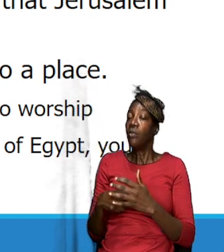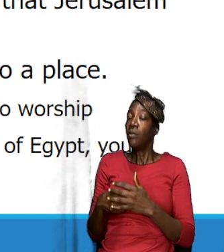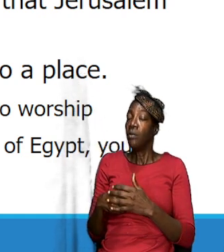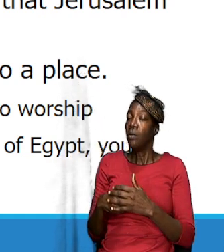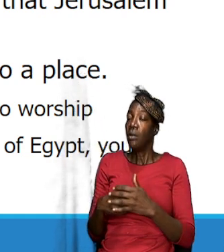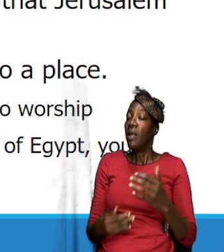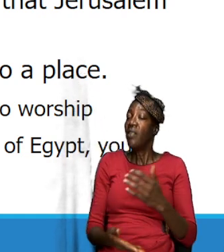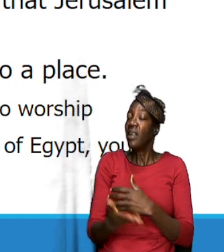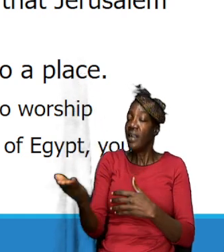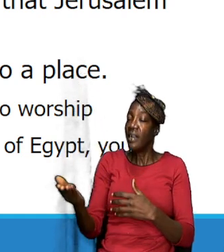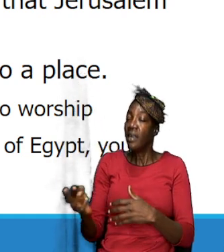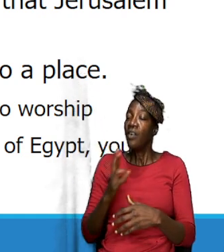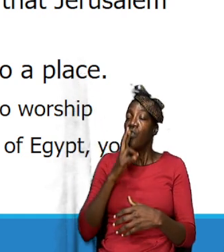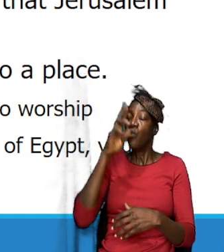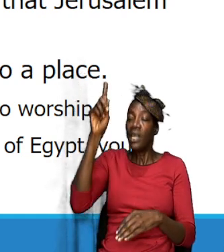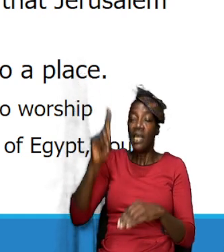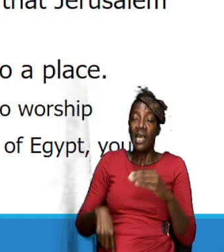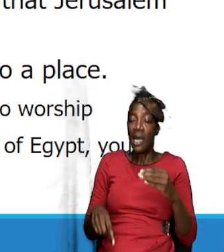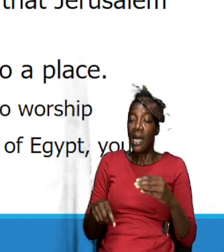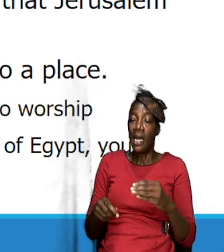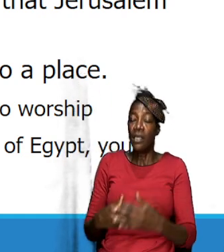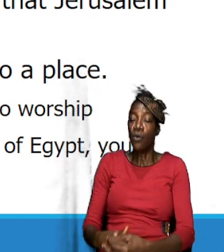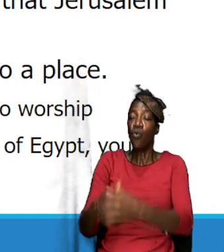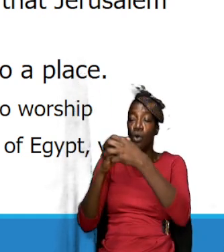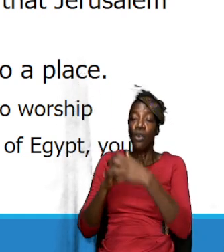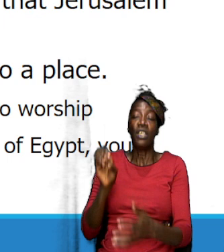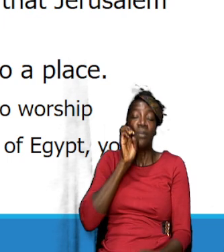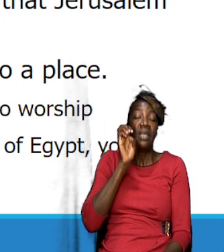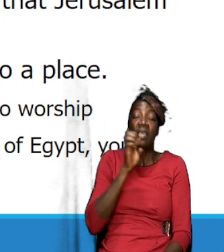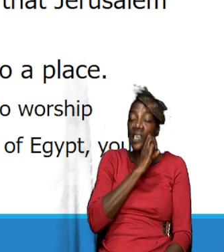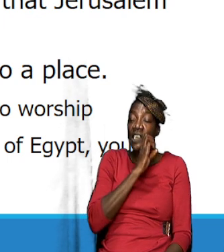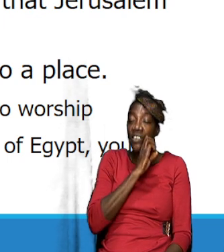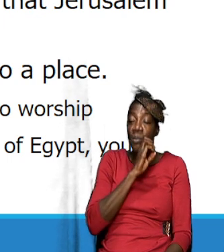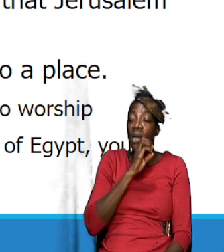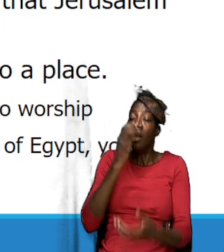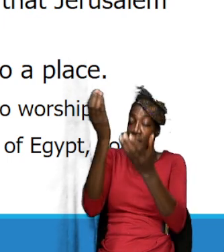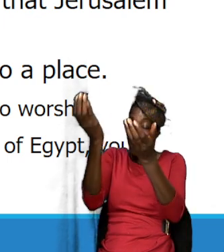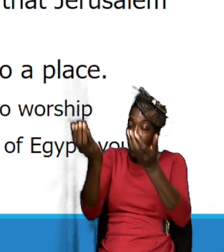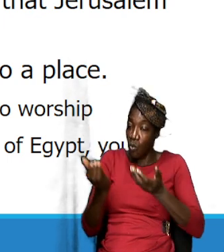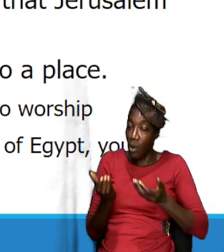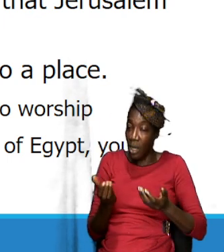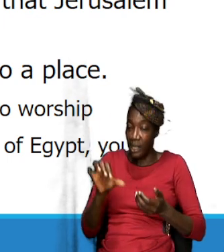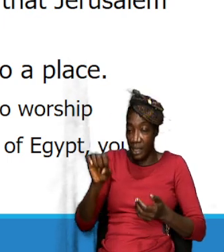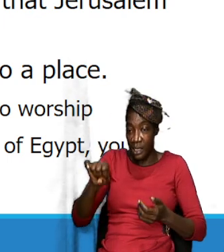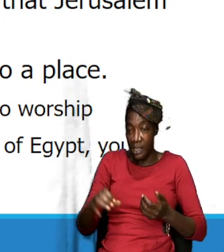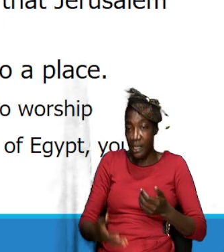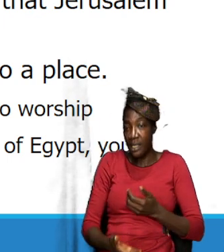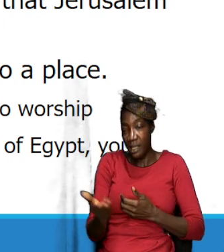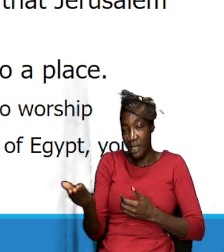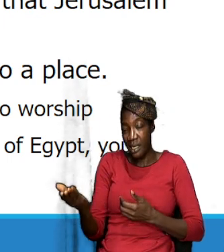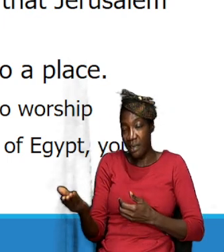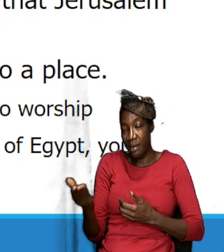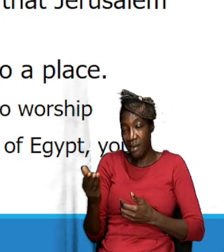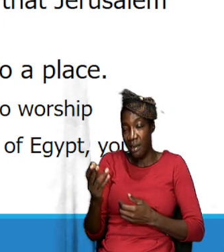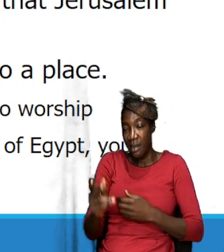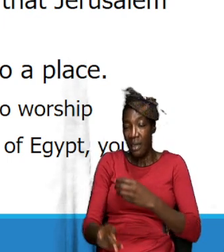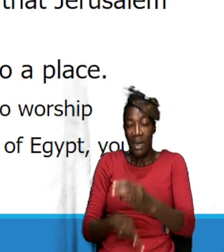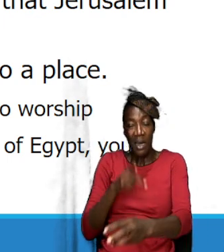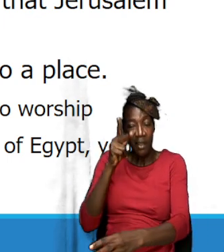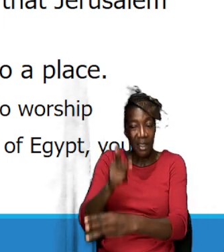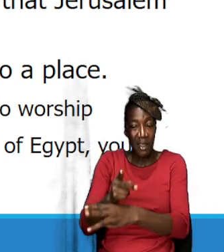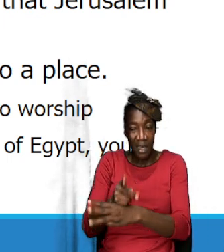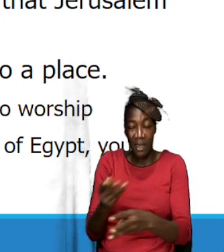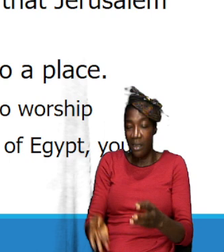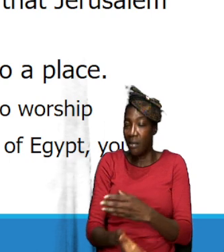they really couldn't worship in Egypt as they are and you know yes there's a lot of types and shadows there because